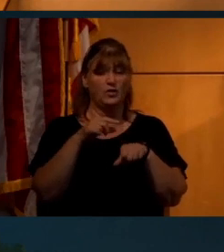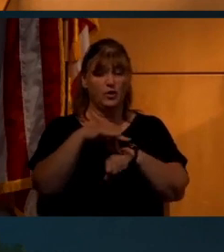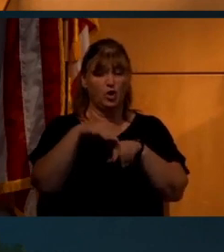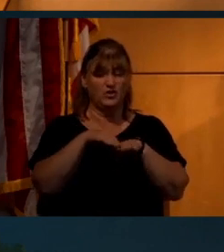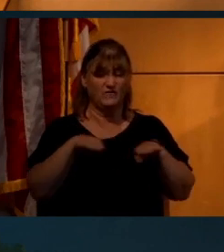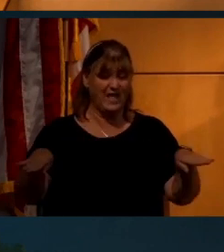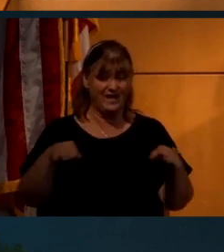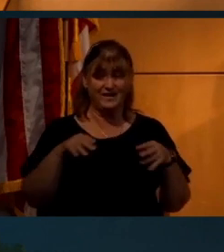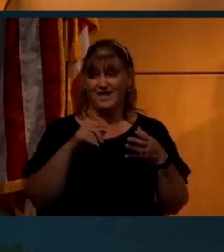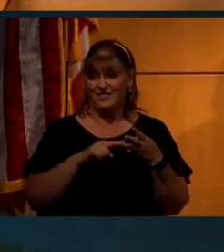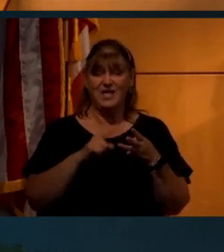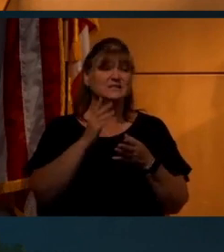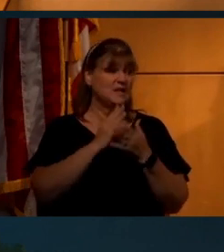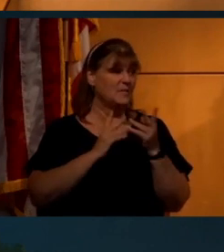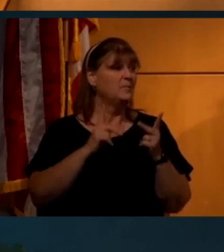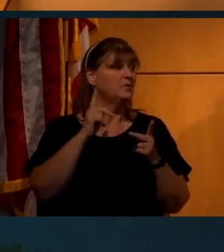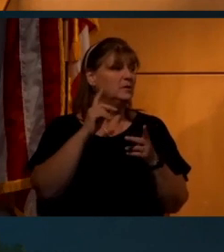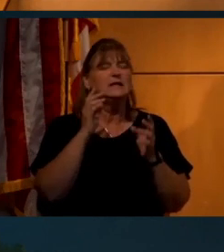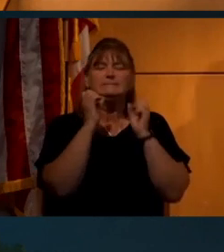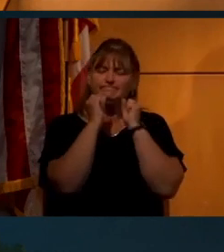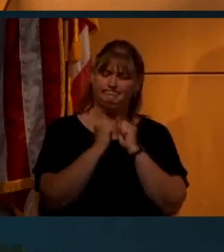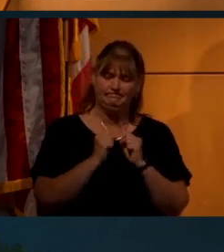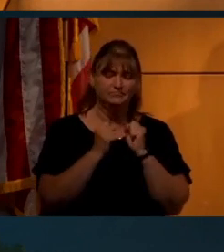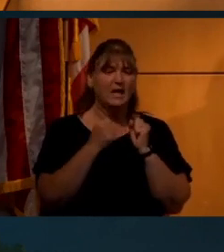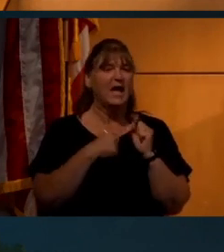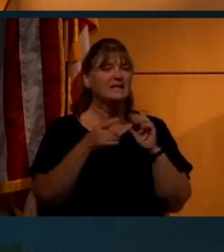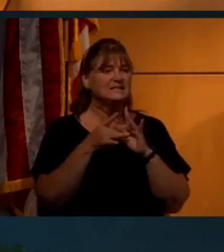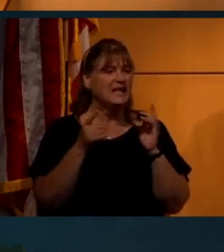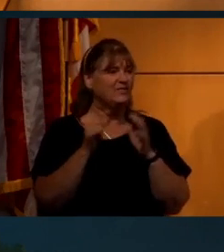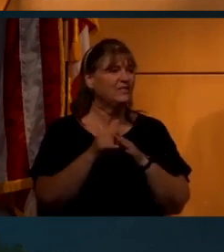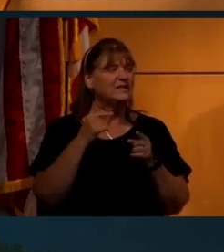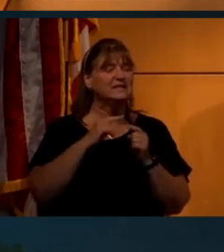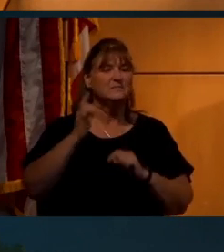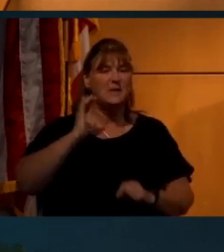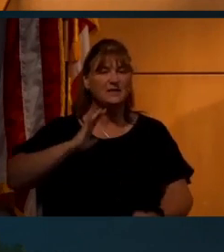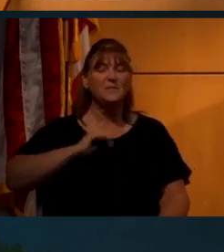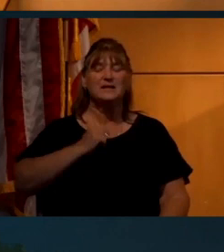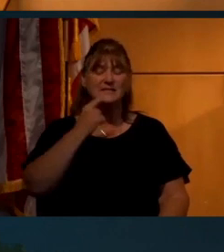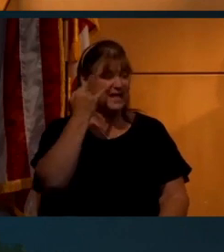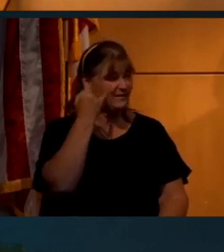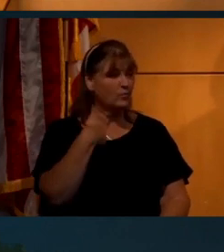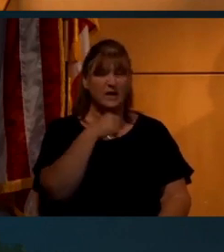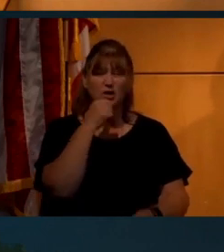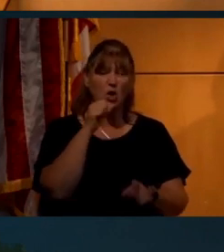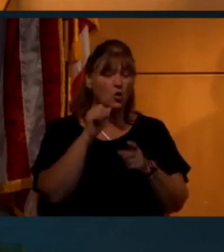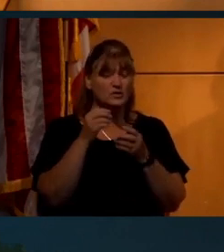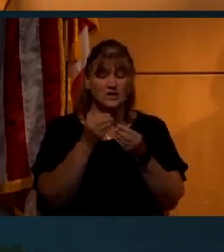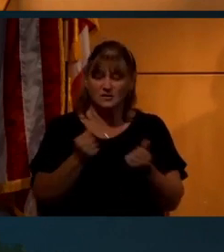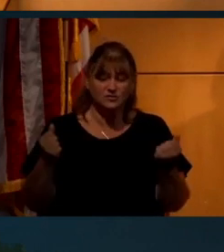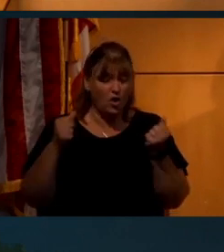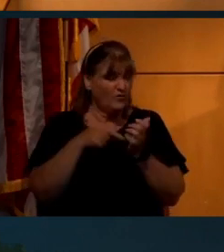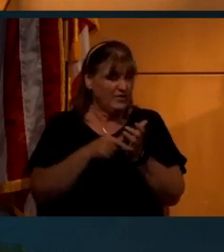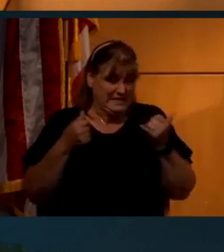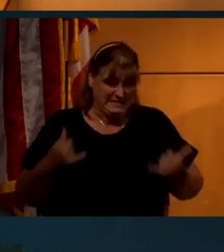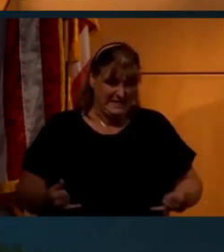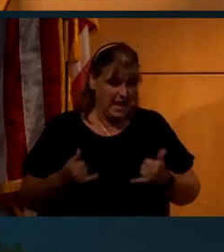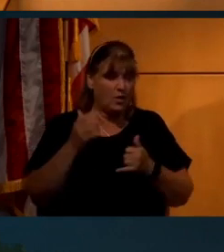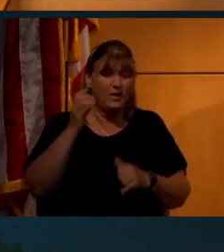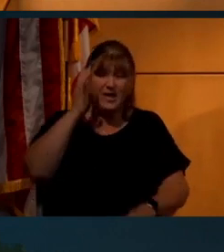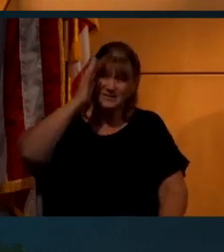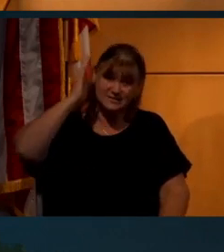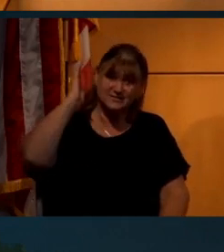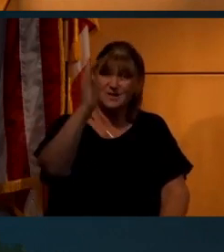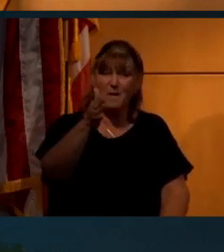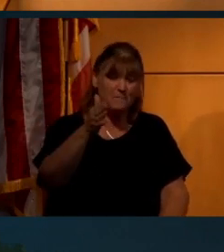And that there are people in, you know, and I said this at the time, I said, if we don't debunk this stuff now, at some point,